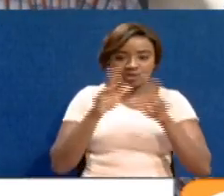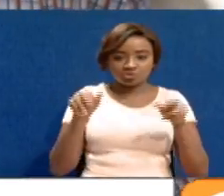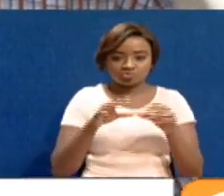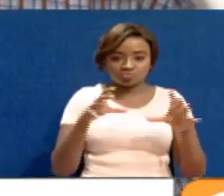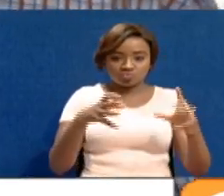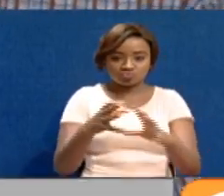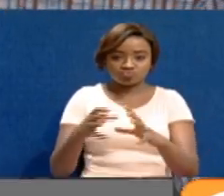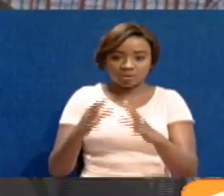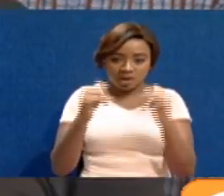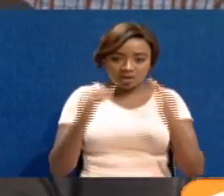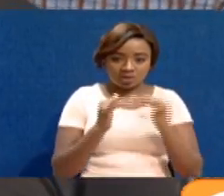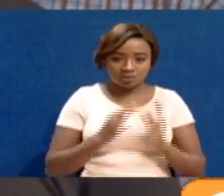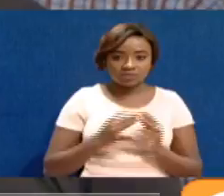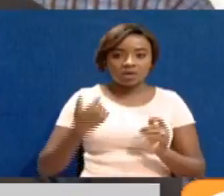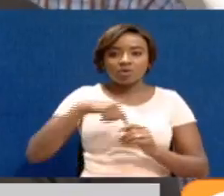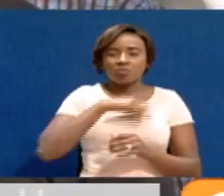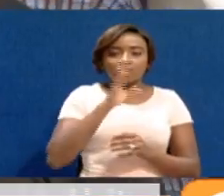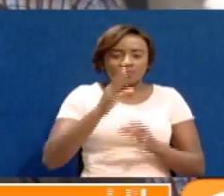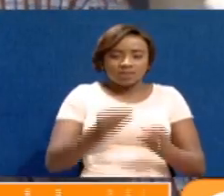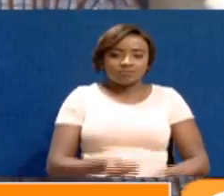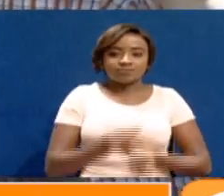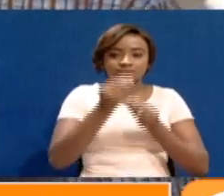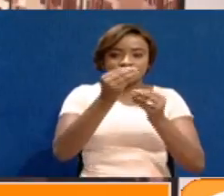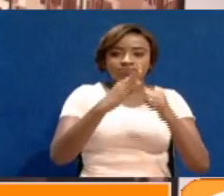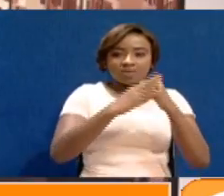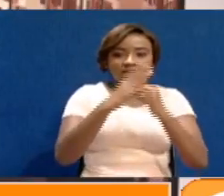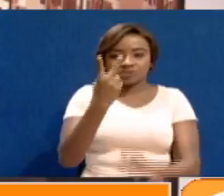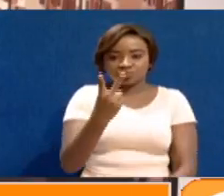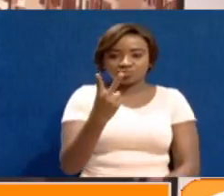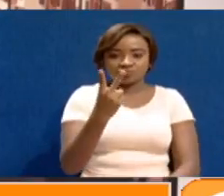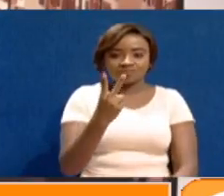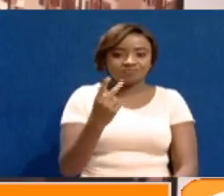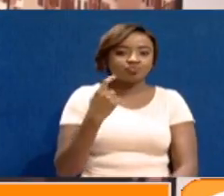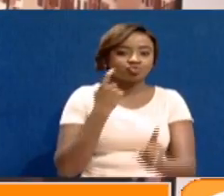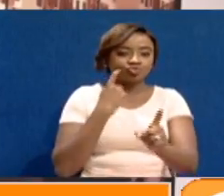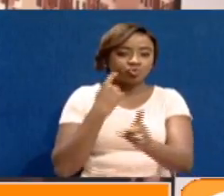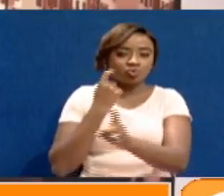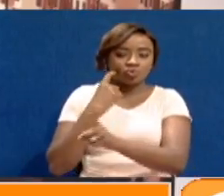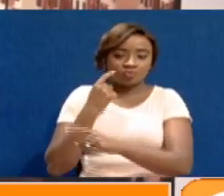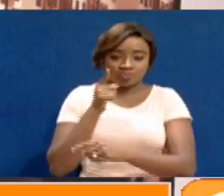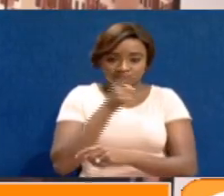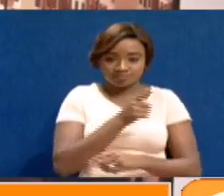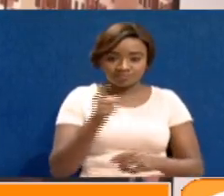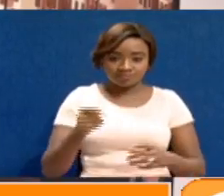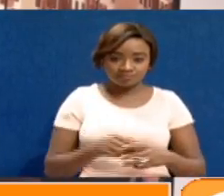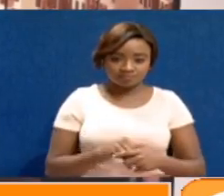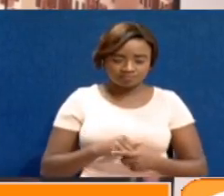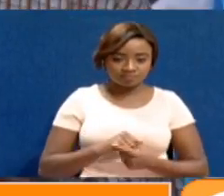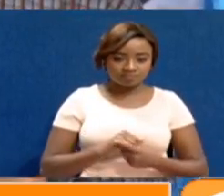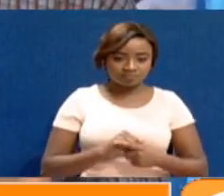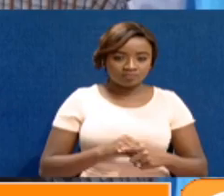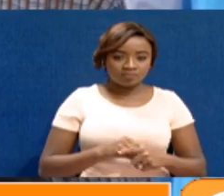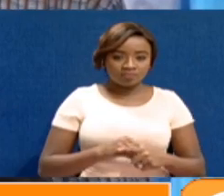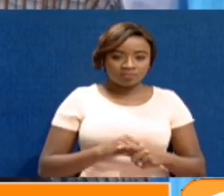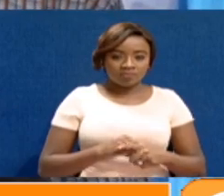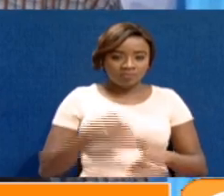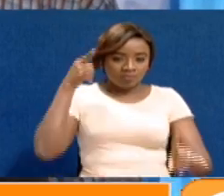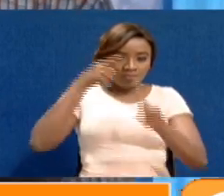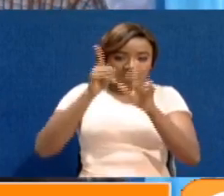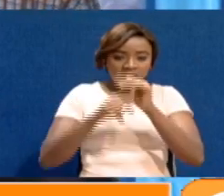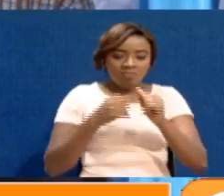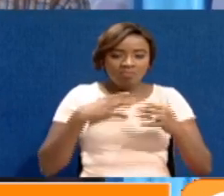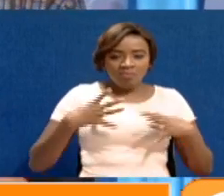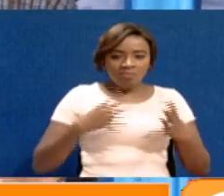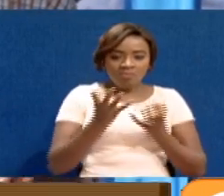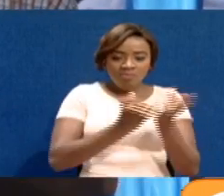delivering 92 shops, which will be prioritized for the small traders